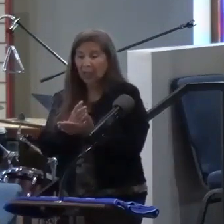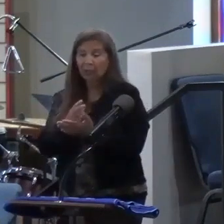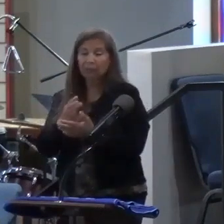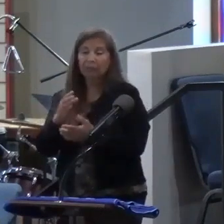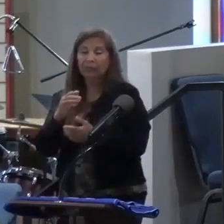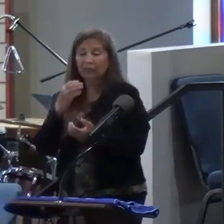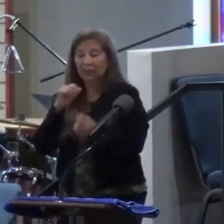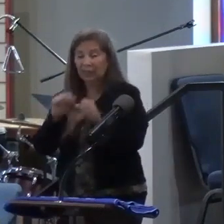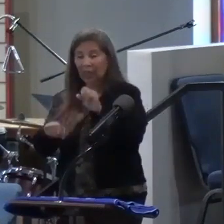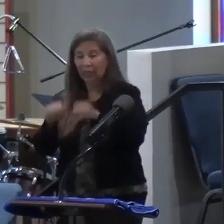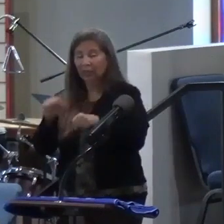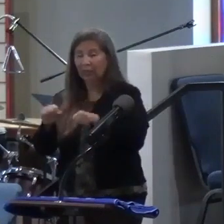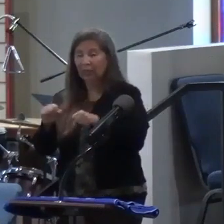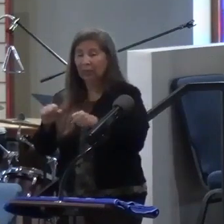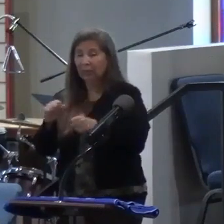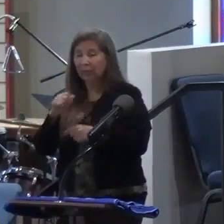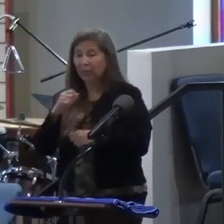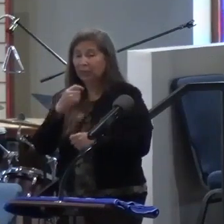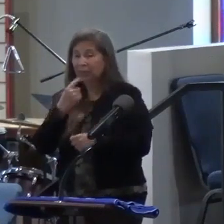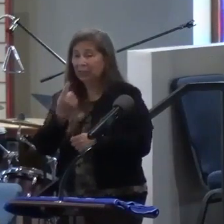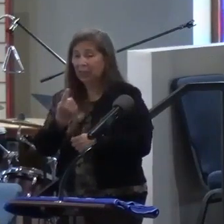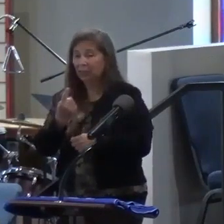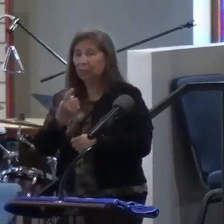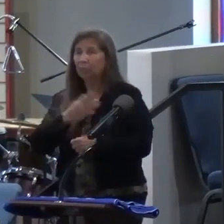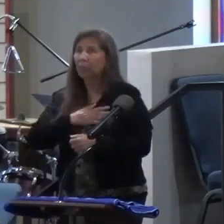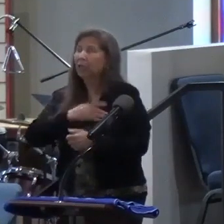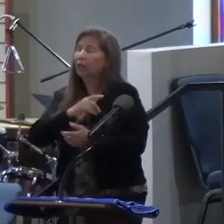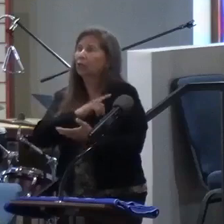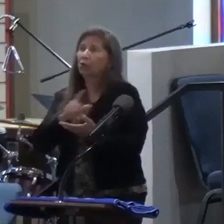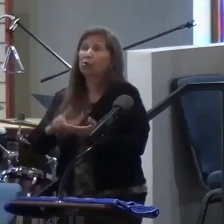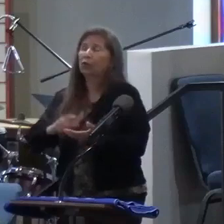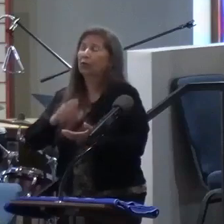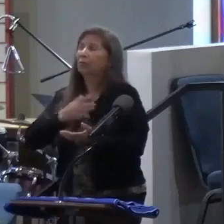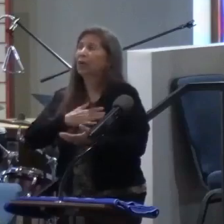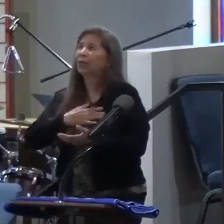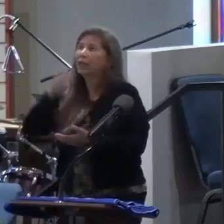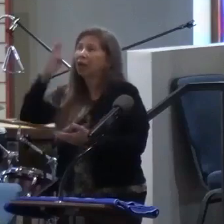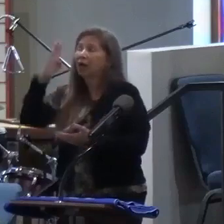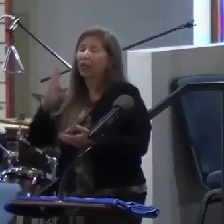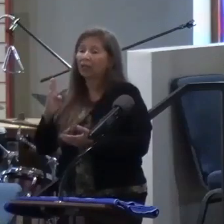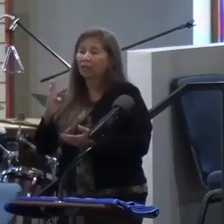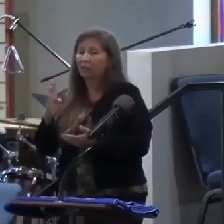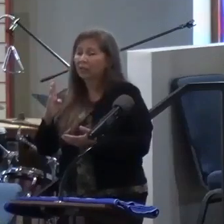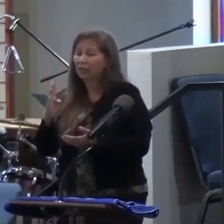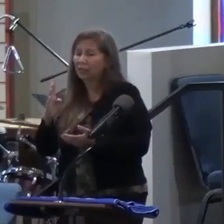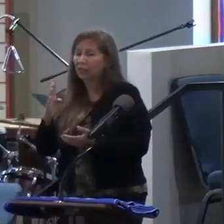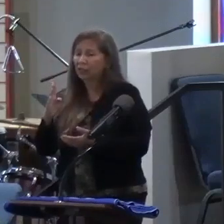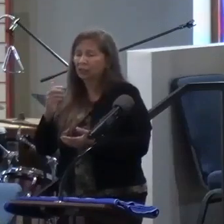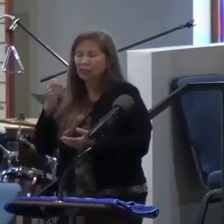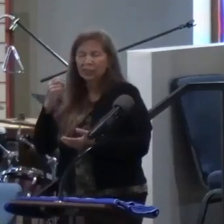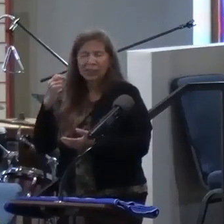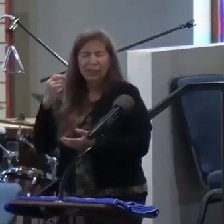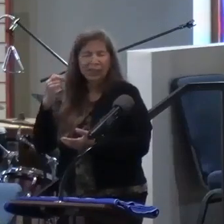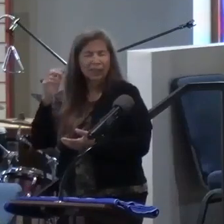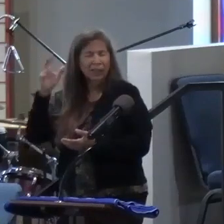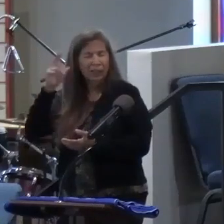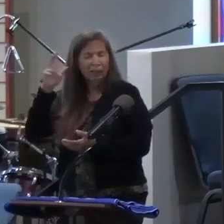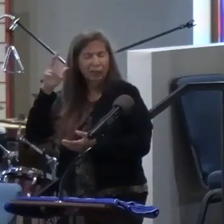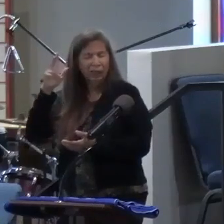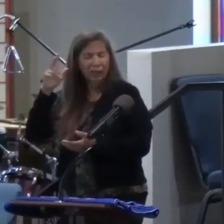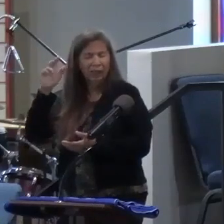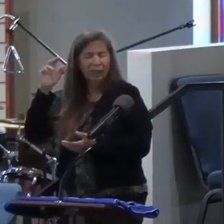and my God. It just took him hearing, calling his name,